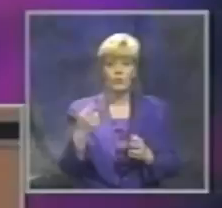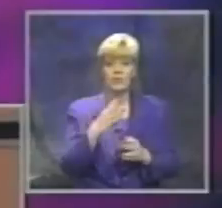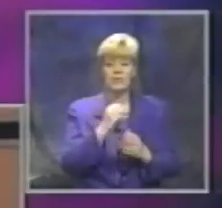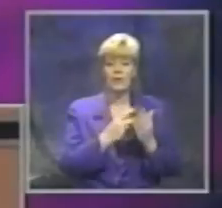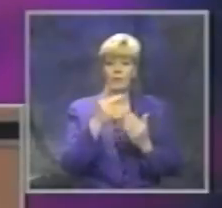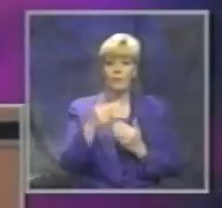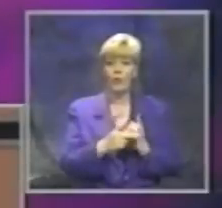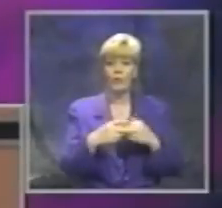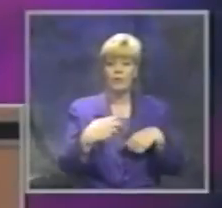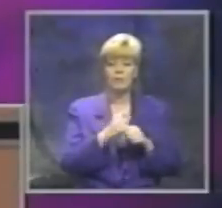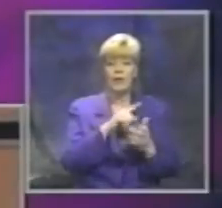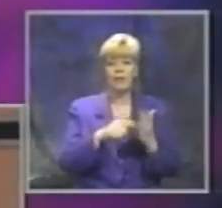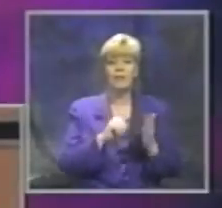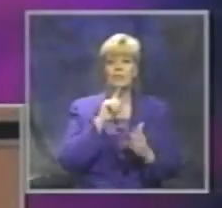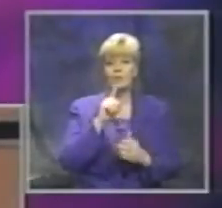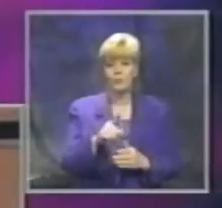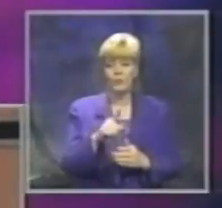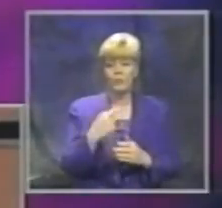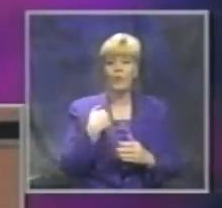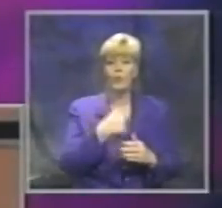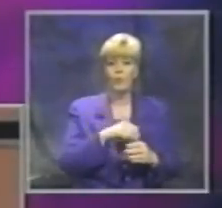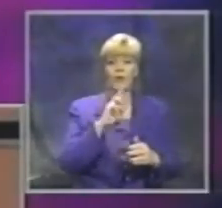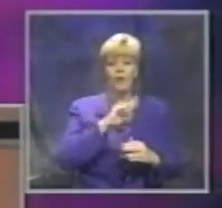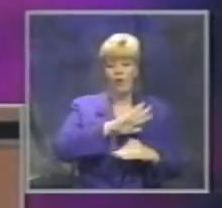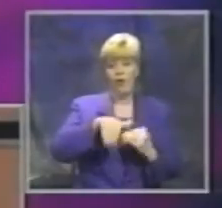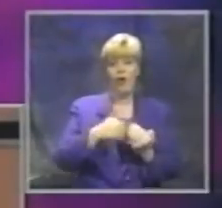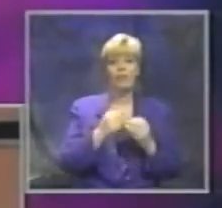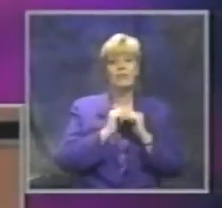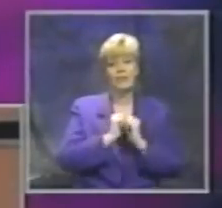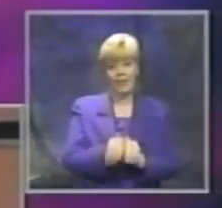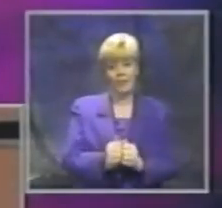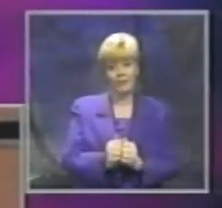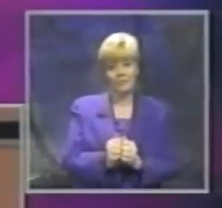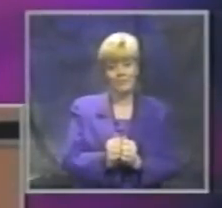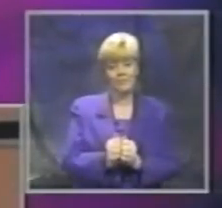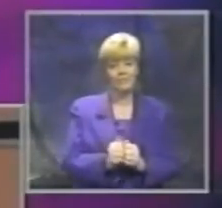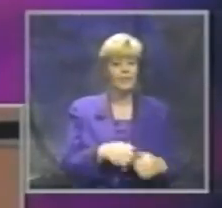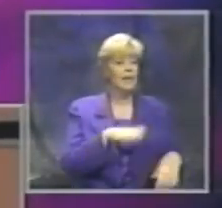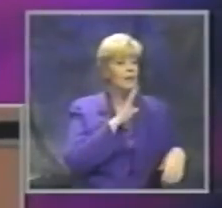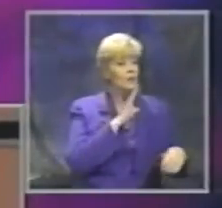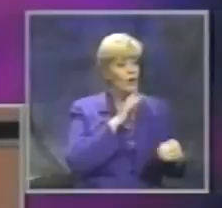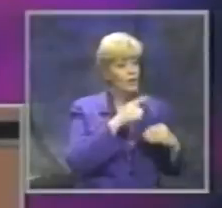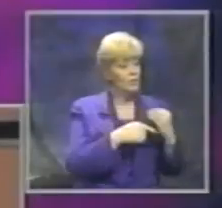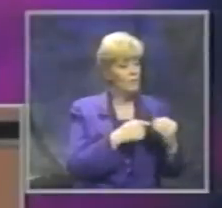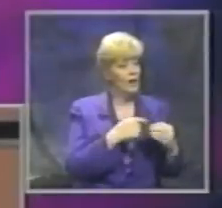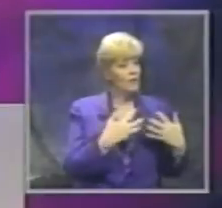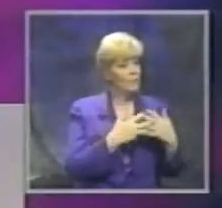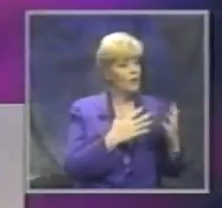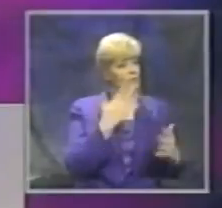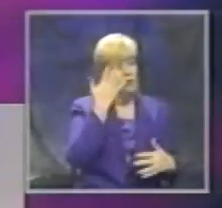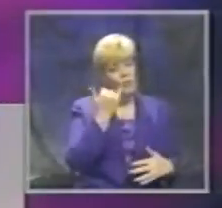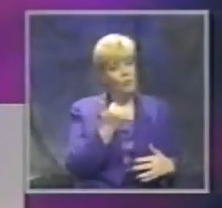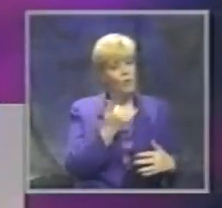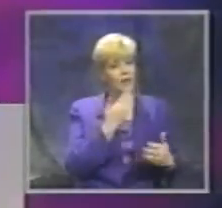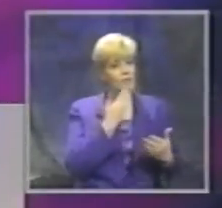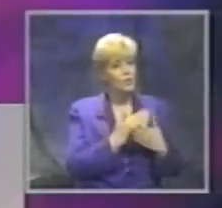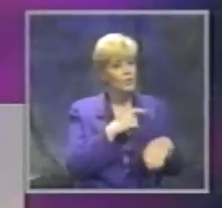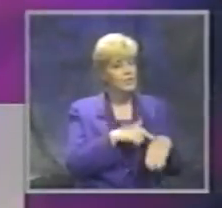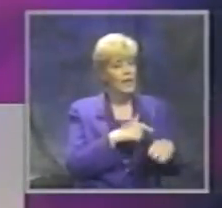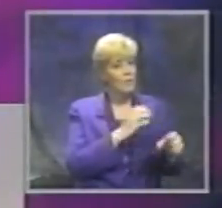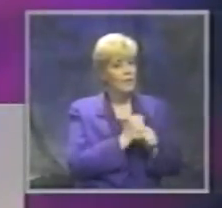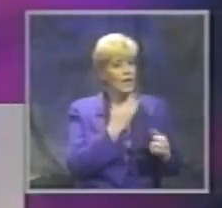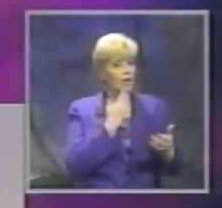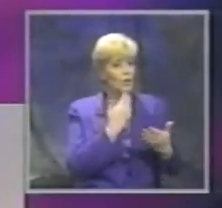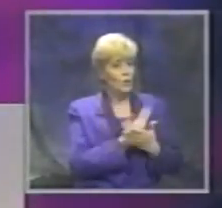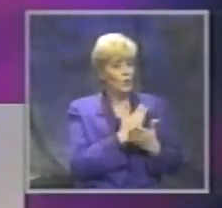to make this a reality. We are all in this together. You're talking about partners. Why is this a good time to gain new partners? Why is there